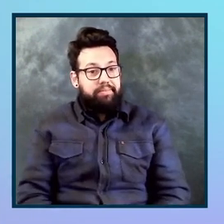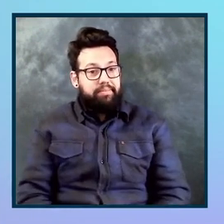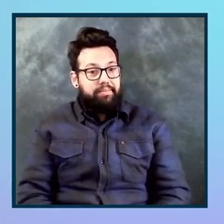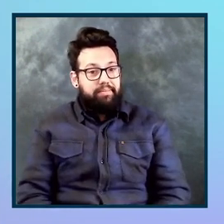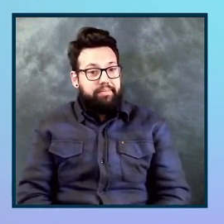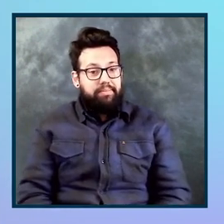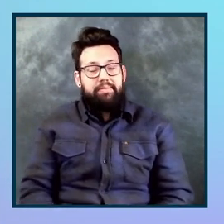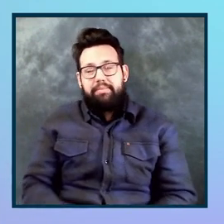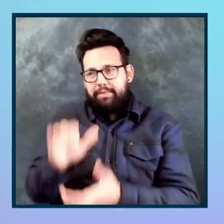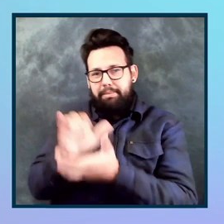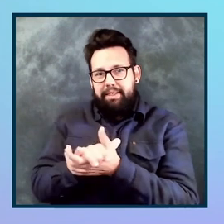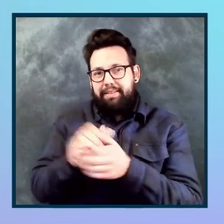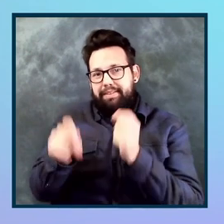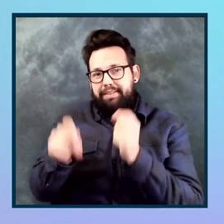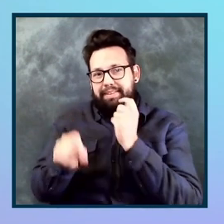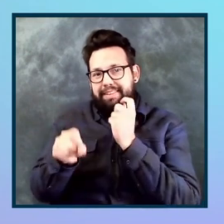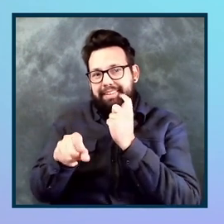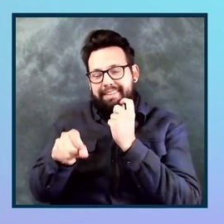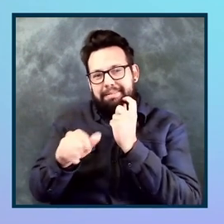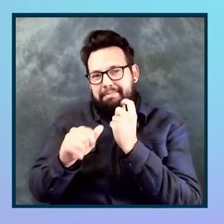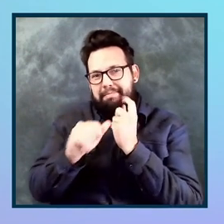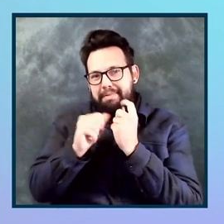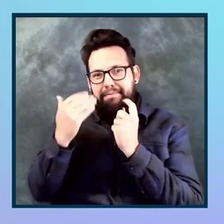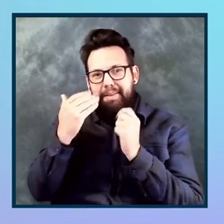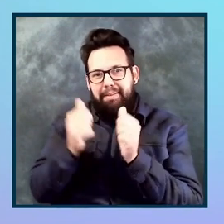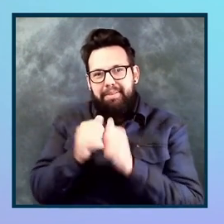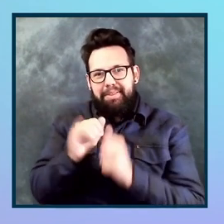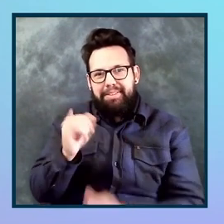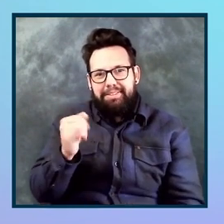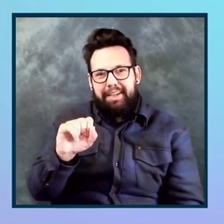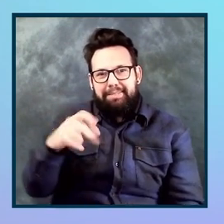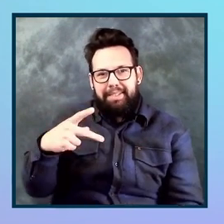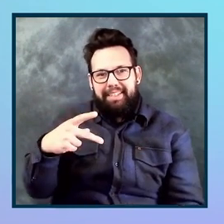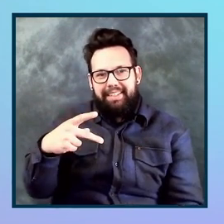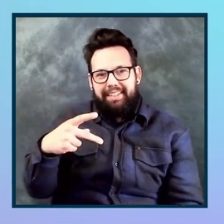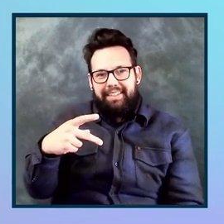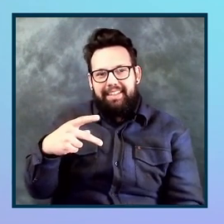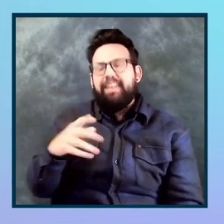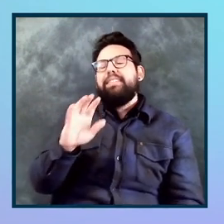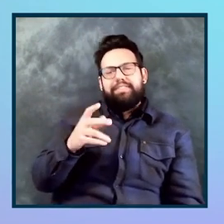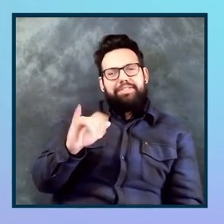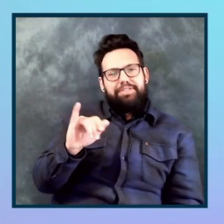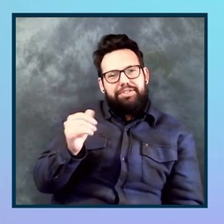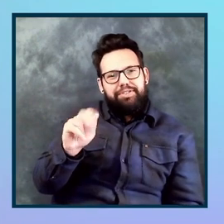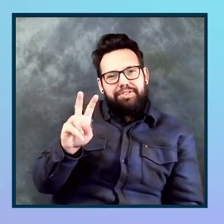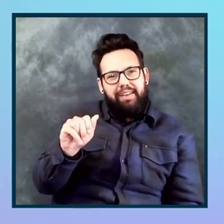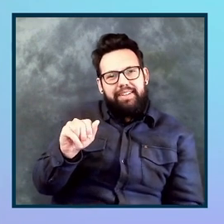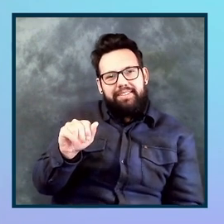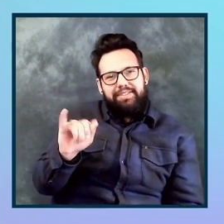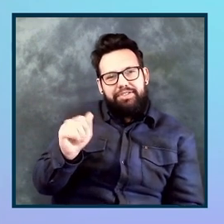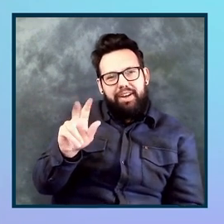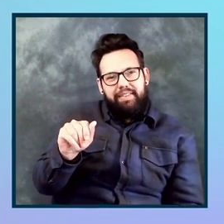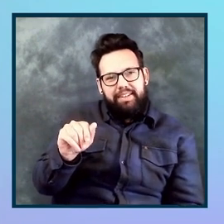I believe so. I'm not completely familiar with JSP if I'm being honest. Uh, It's, uh, yeah, JSP. Yeah.